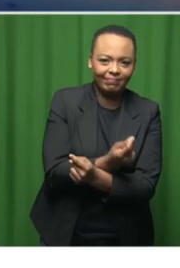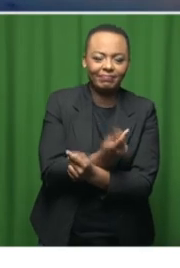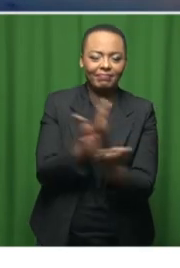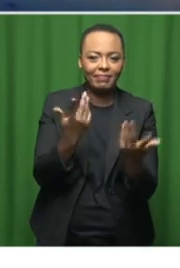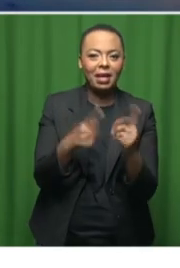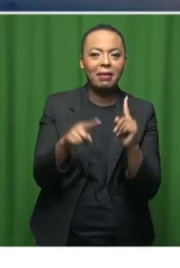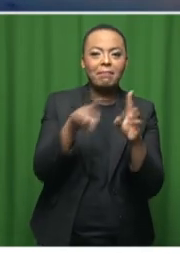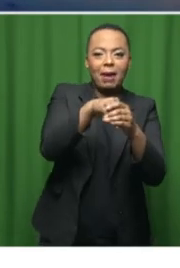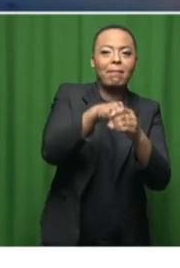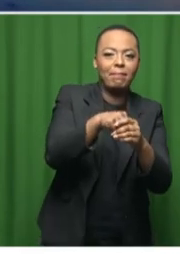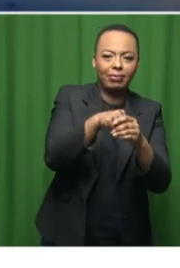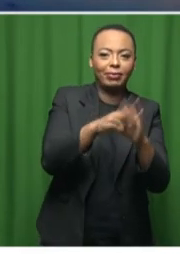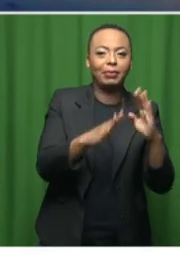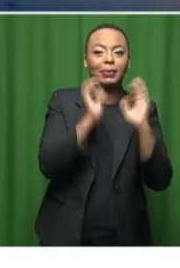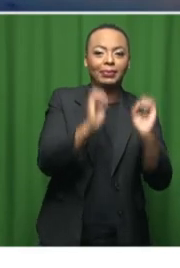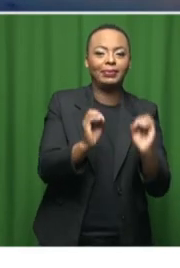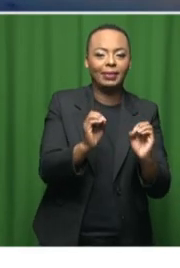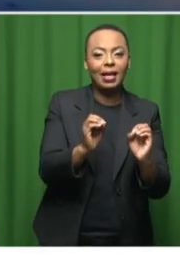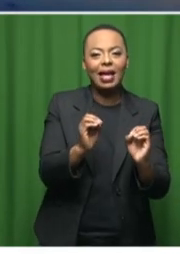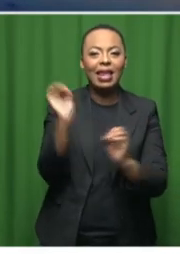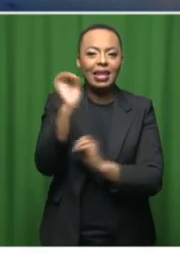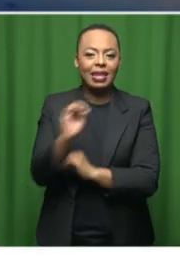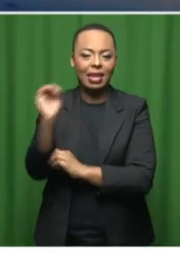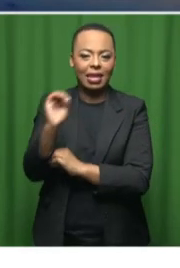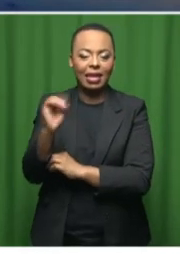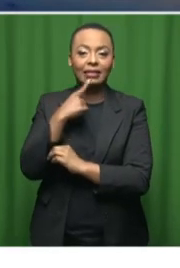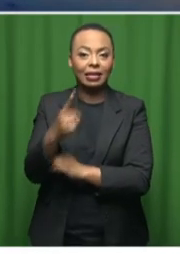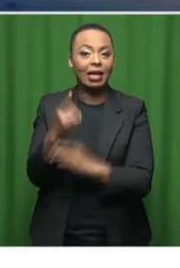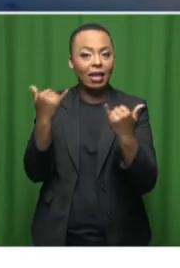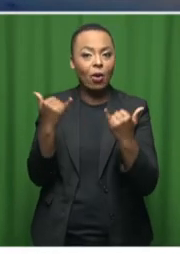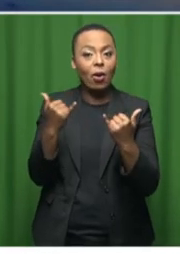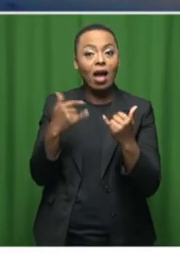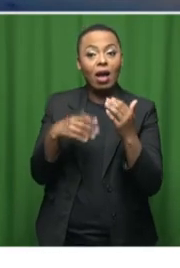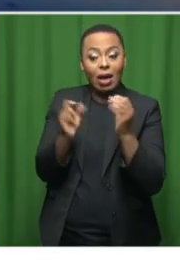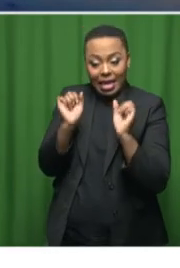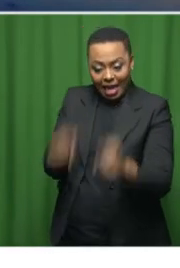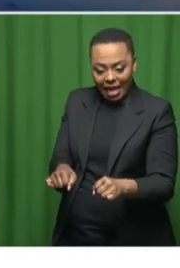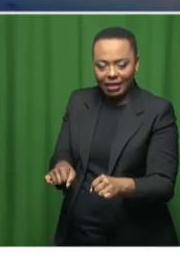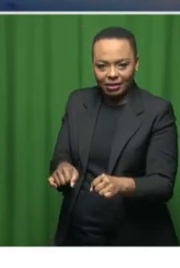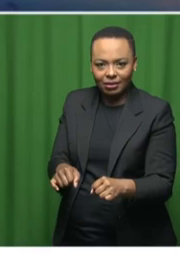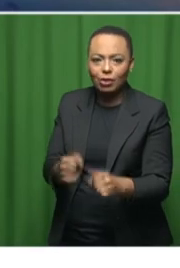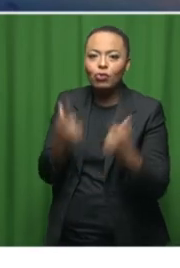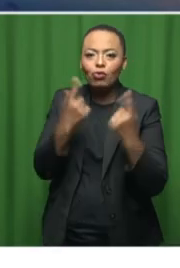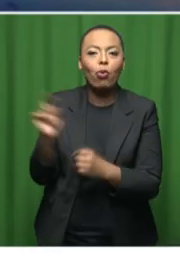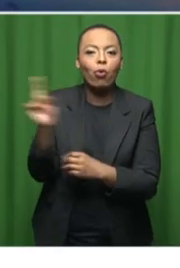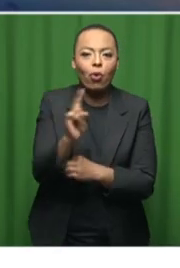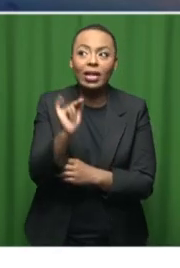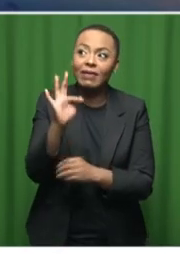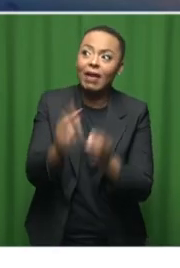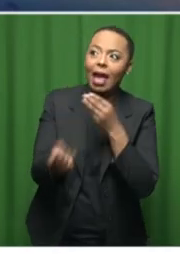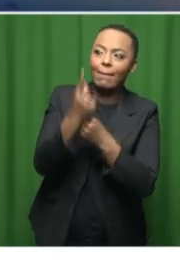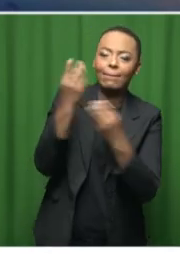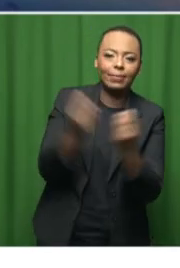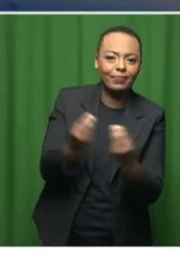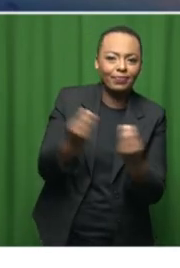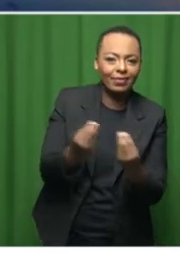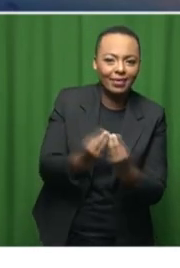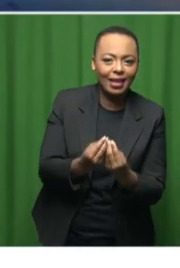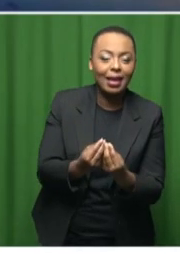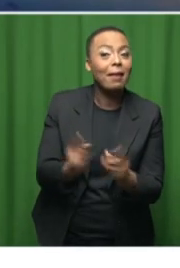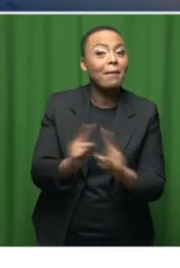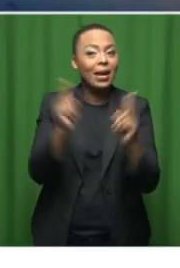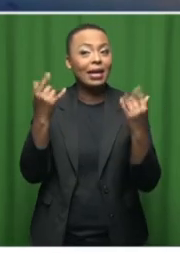threshold. There is nothing in the statutes that says under the circumstances, what do you do? So you had, and